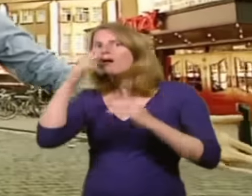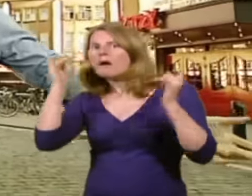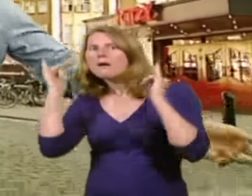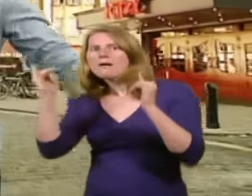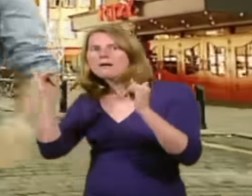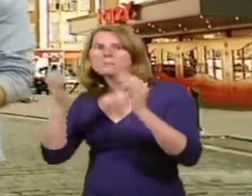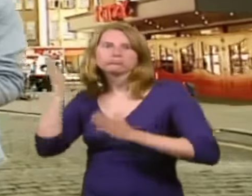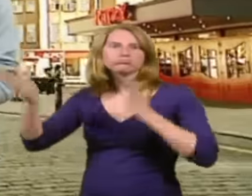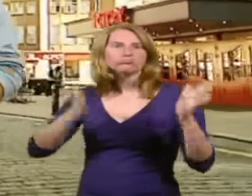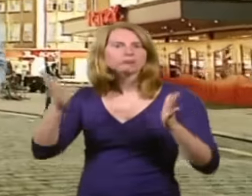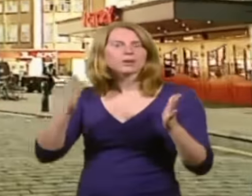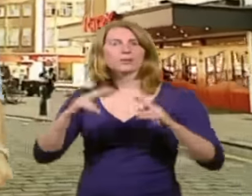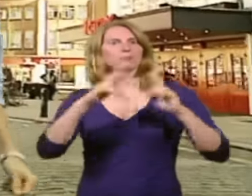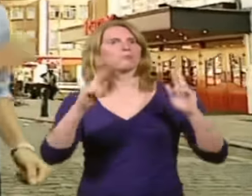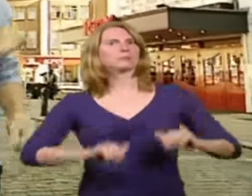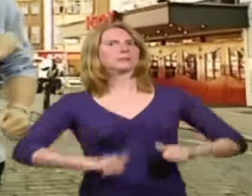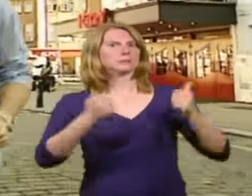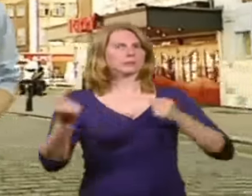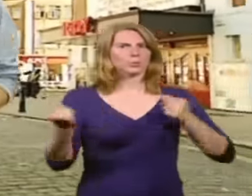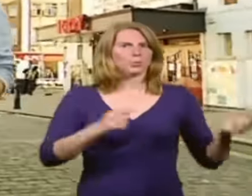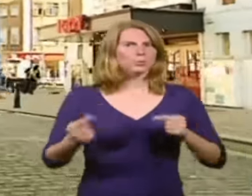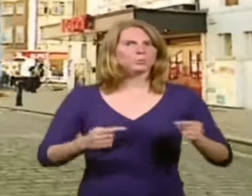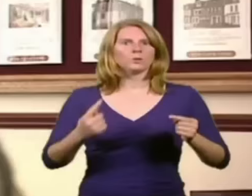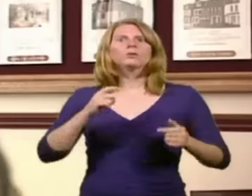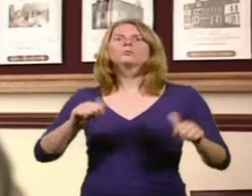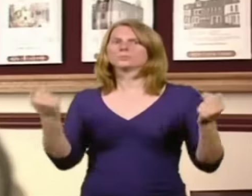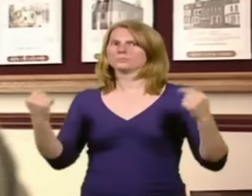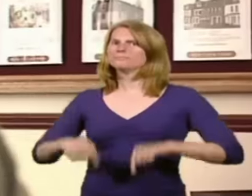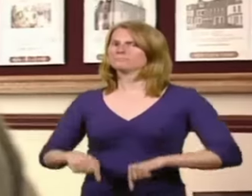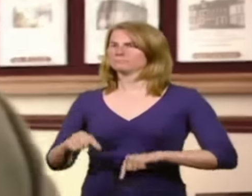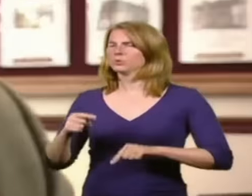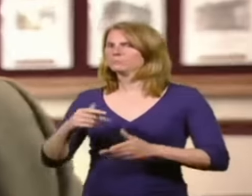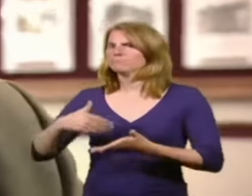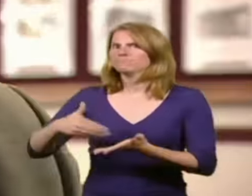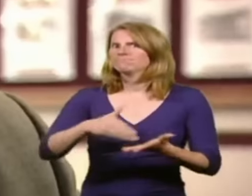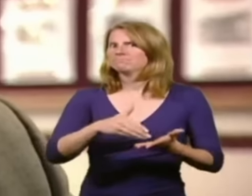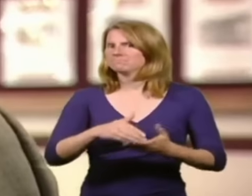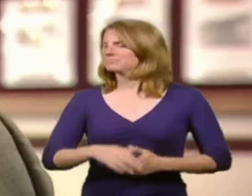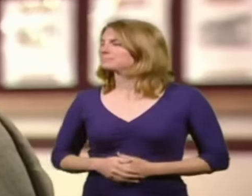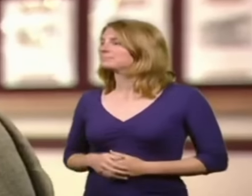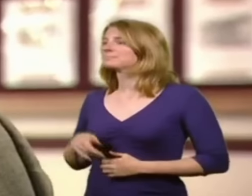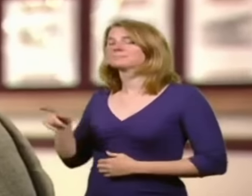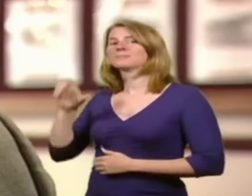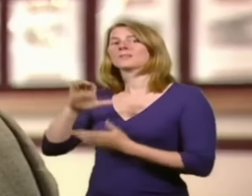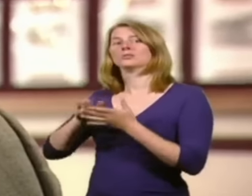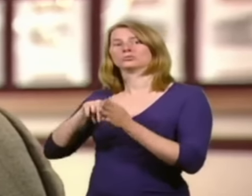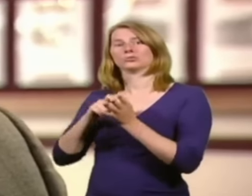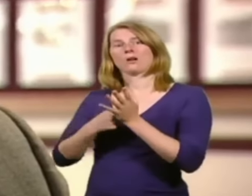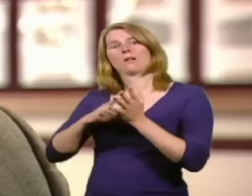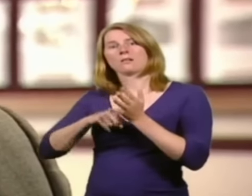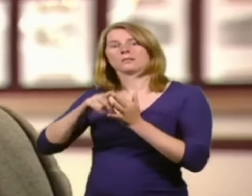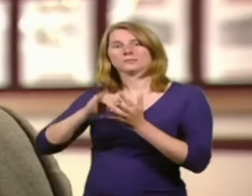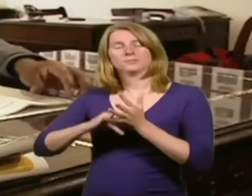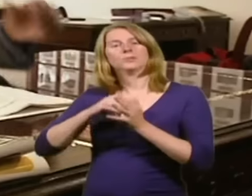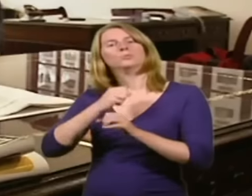is the place to be, which is why houses here usually get snapped up within a couple of weeks. Good afternoon, Charles Gordon Estate, Steve Garner speaking.